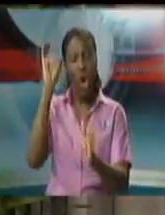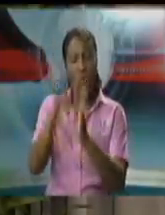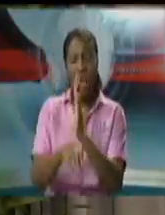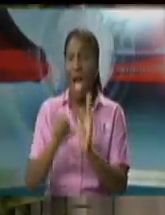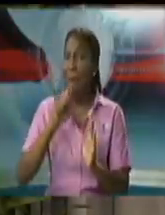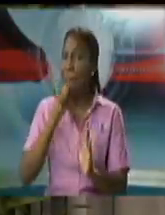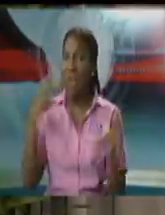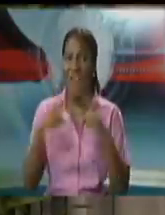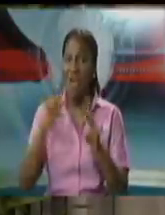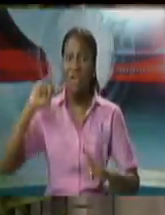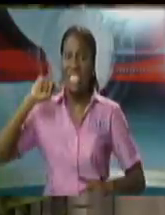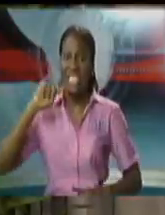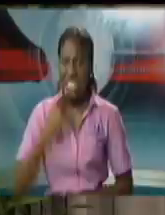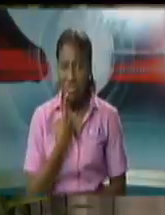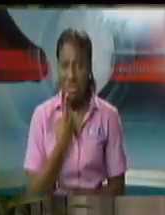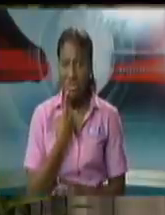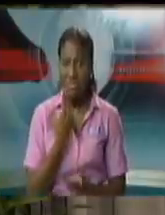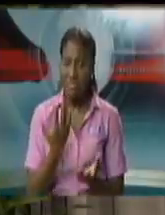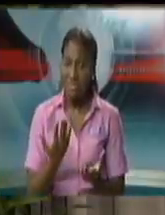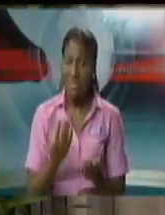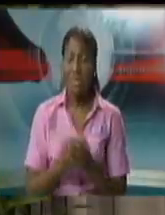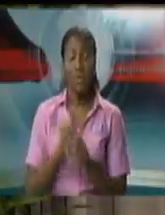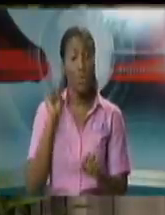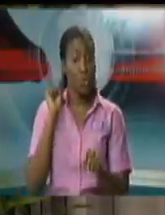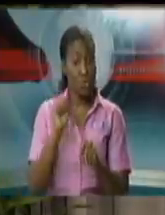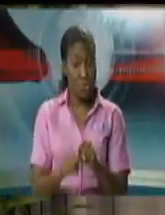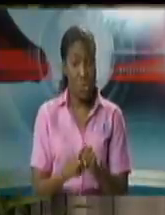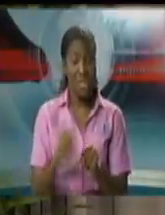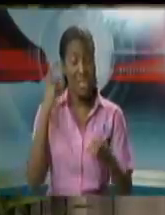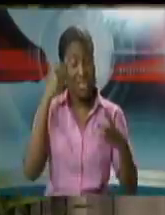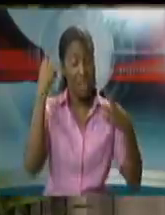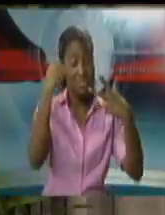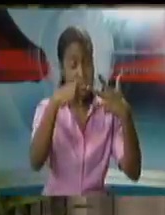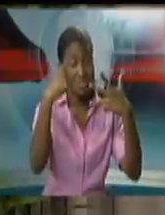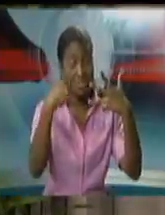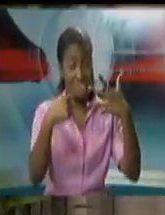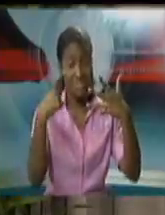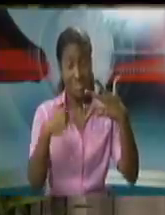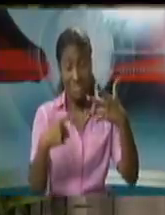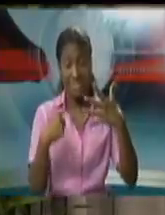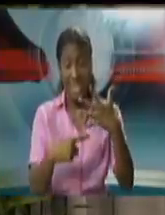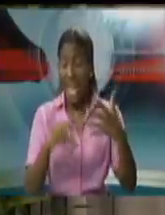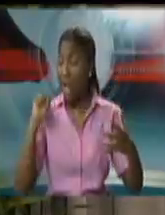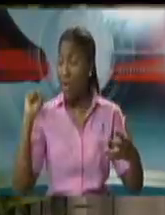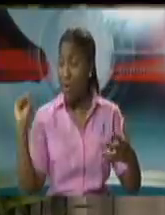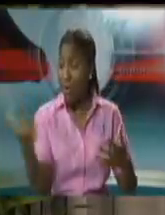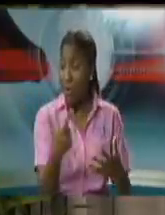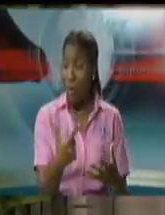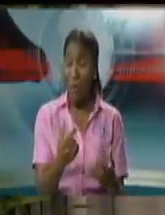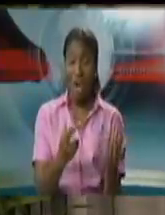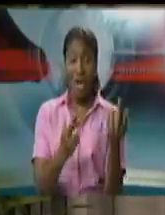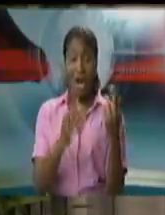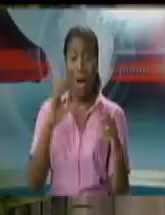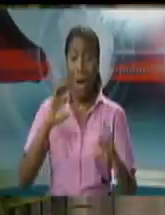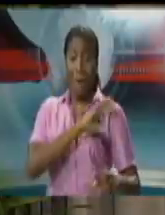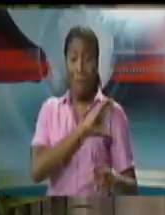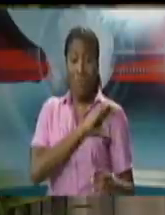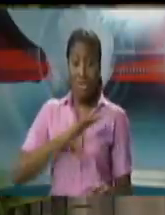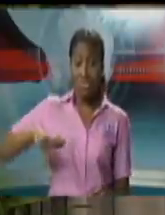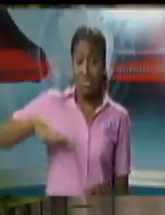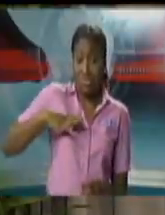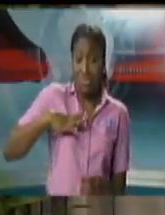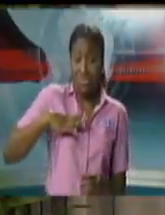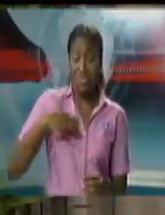you that our action included bringing all of the relevant players to the court, and we brought the Commission of Prisons, the